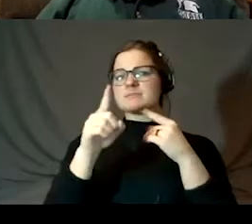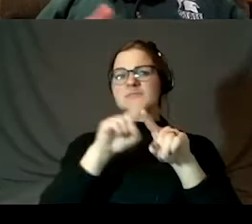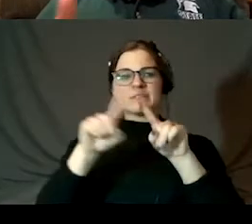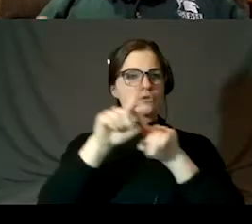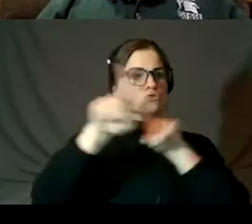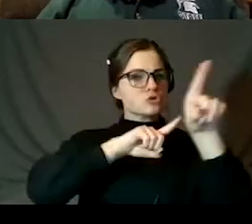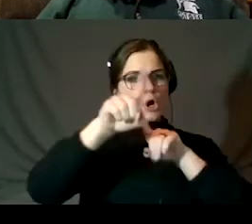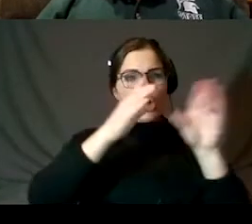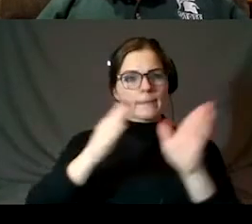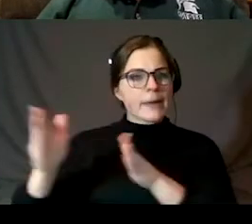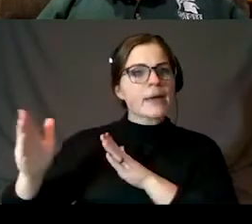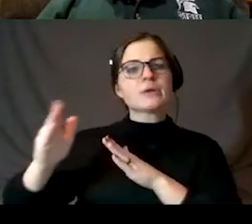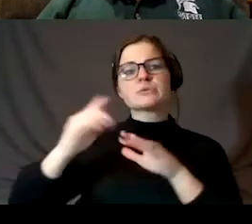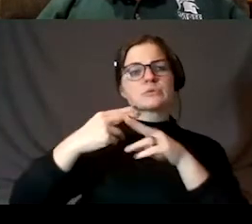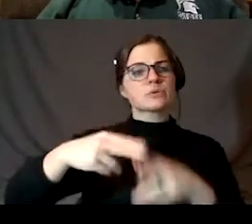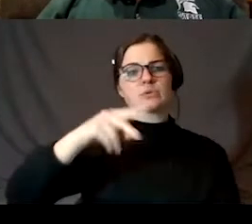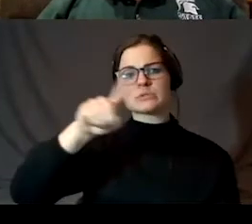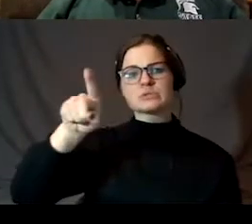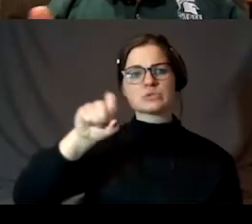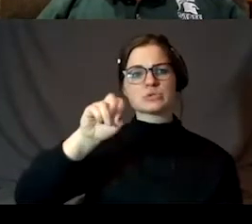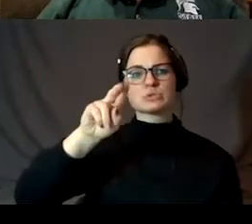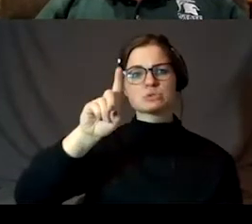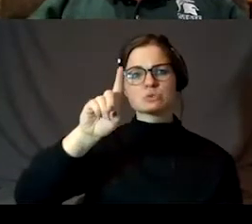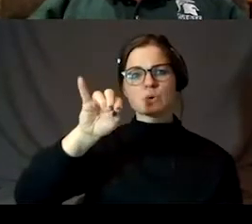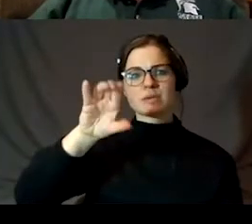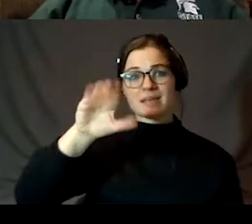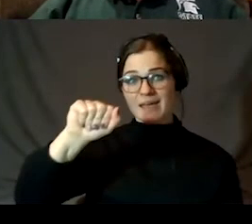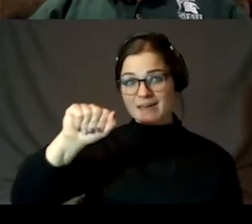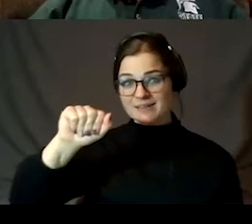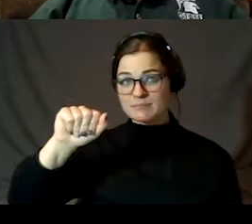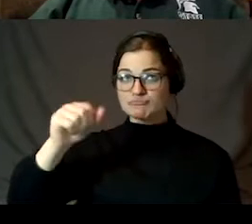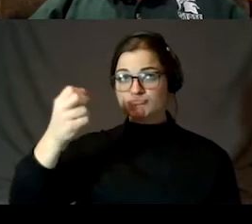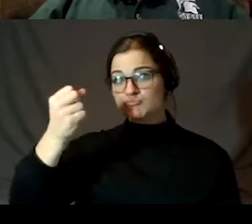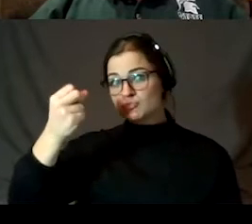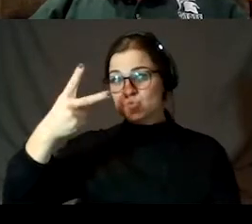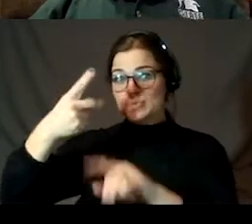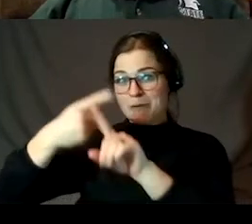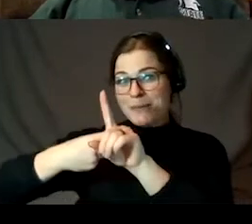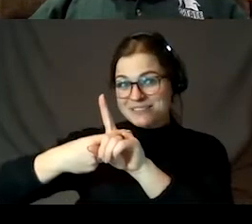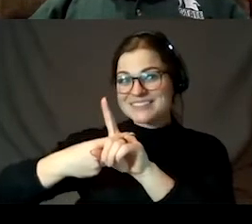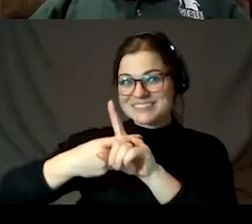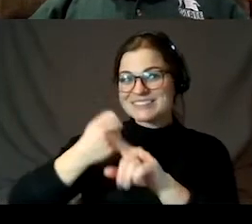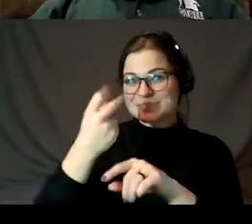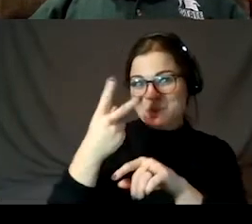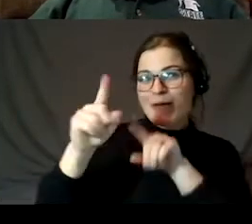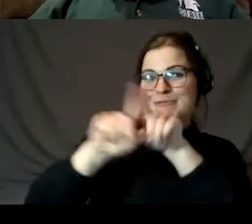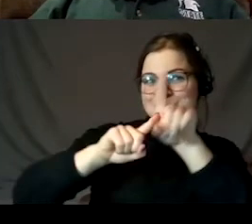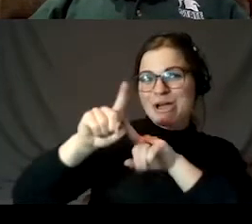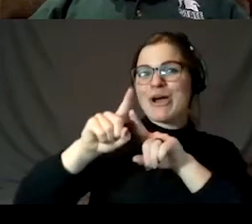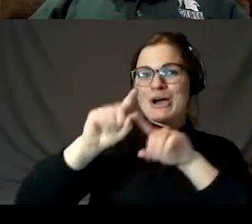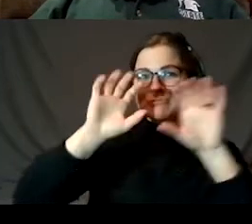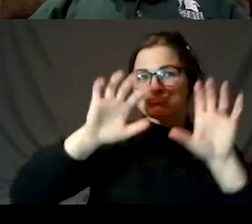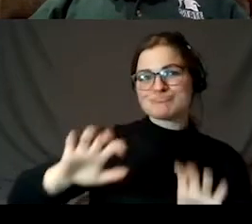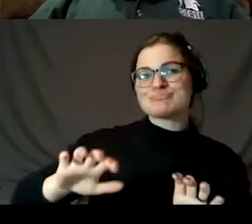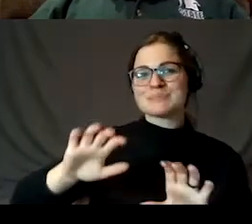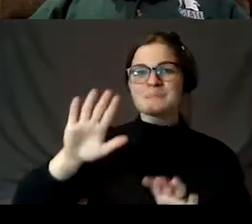there are 12 constellations in the zodiac. are 12 months. Sun spends about a month in each constellation. The sun in November was over here